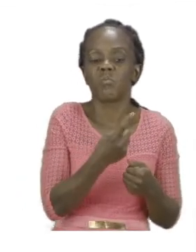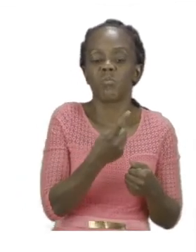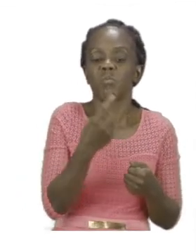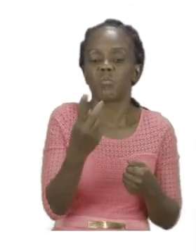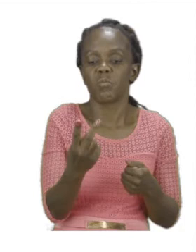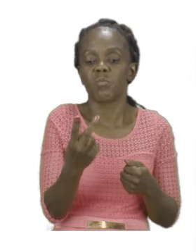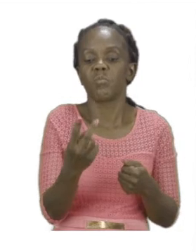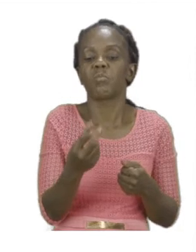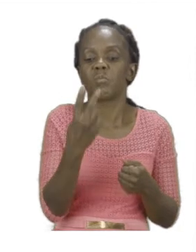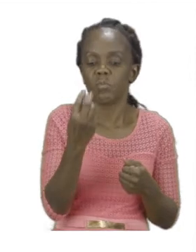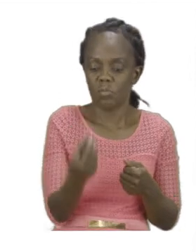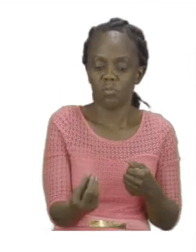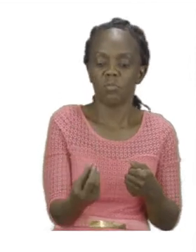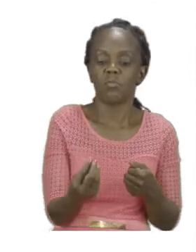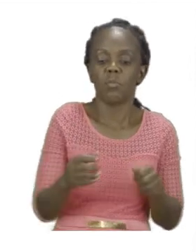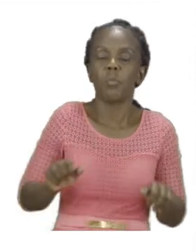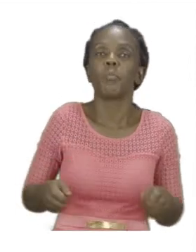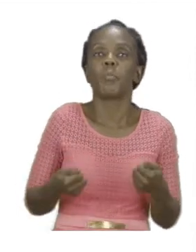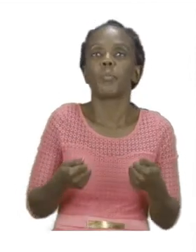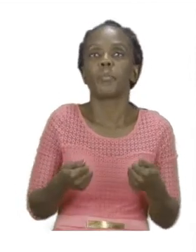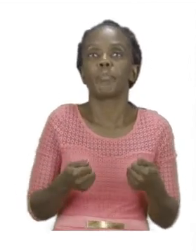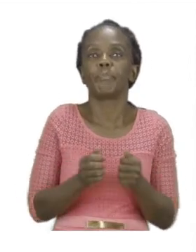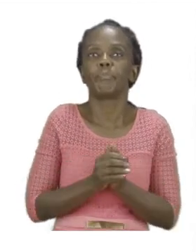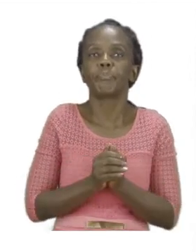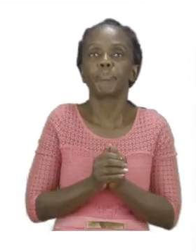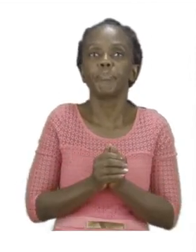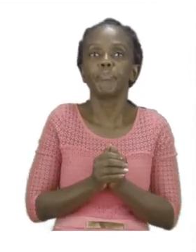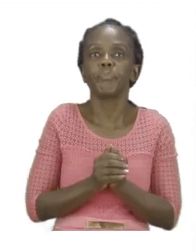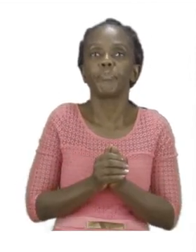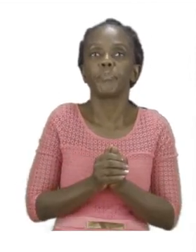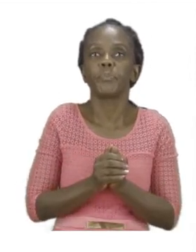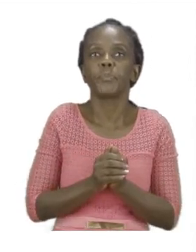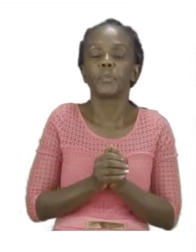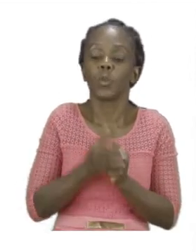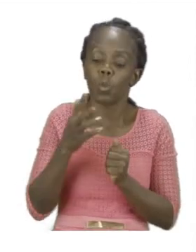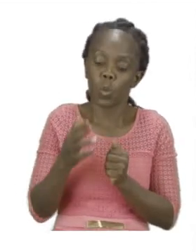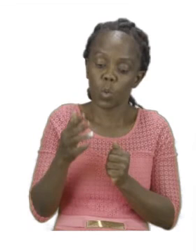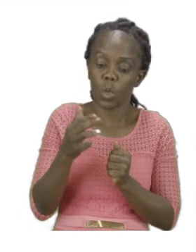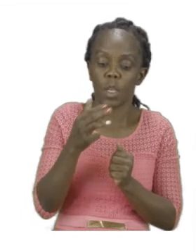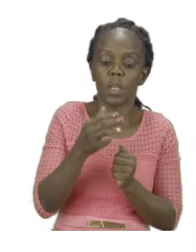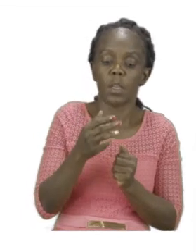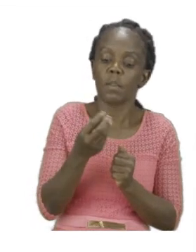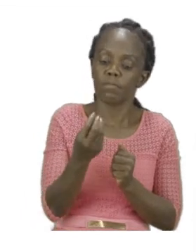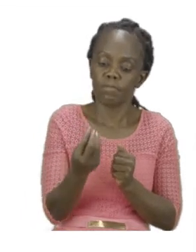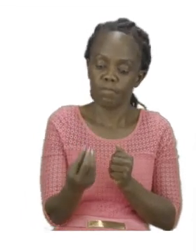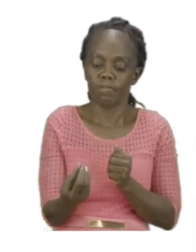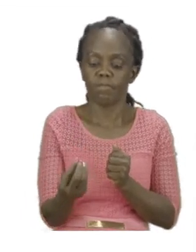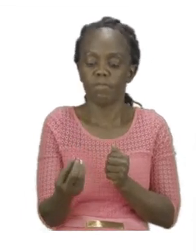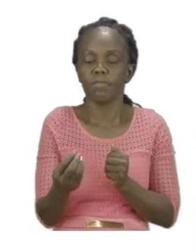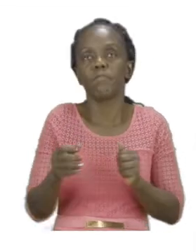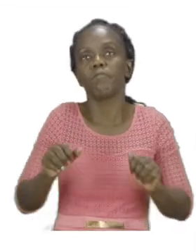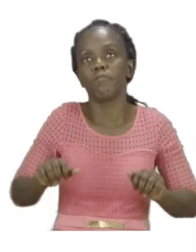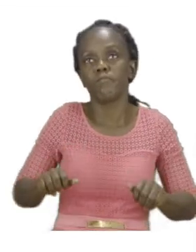Now what we are going to do with this little boy is that we are going to cut him out and we are going to